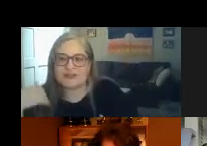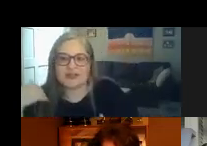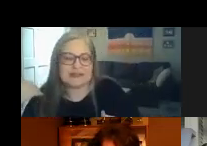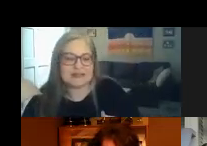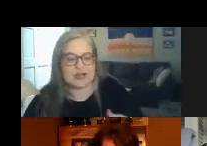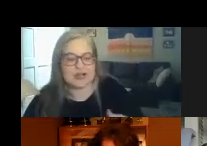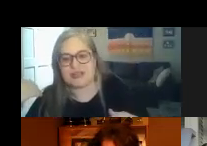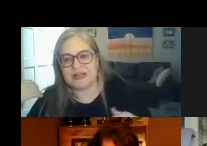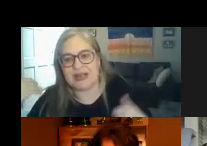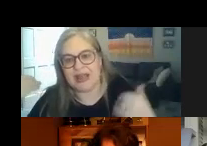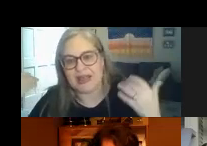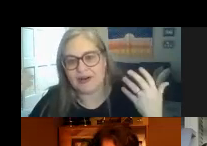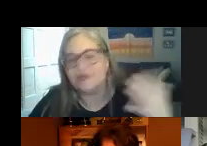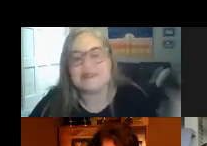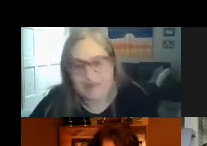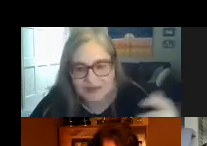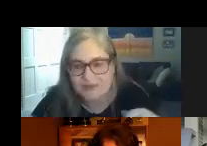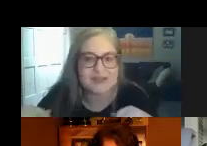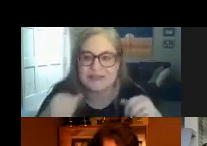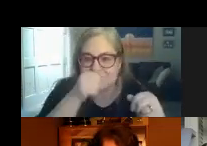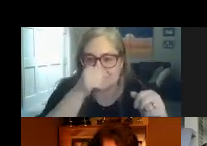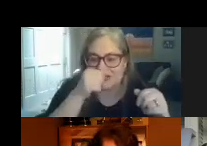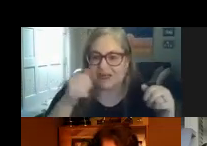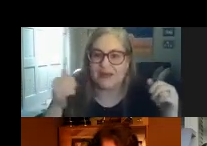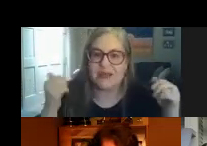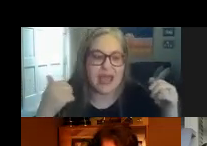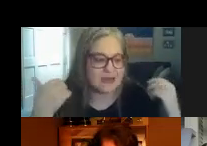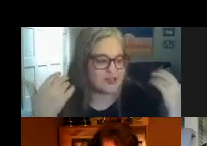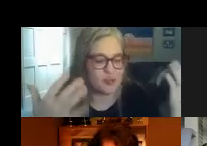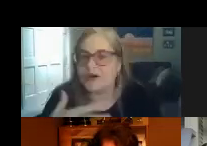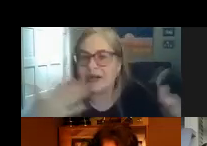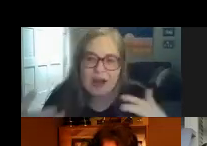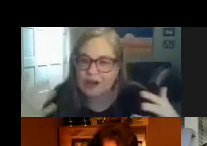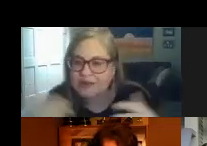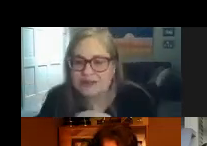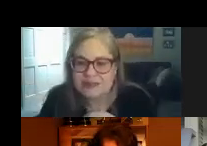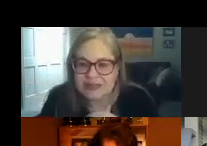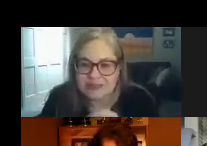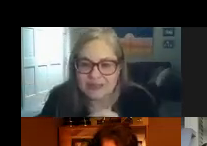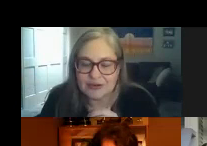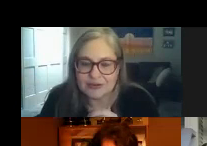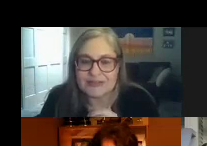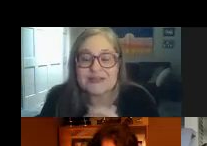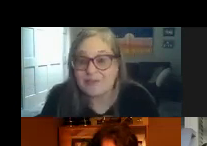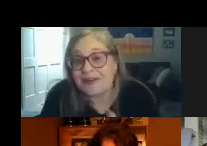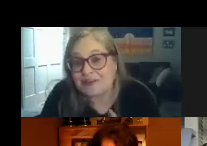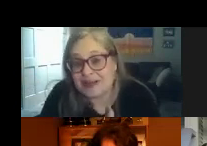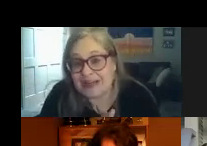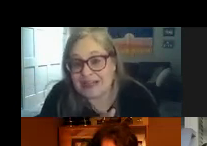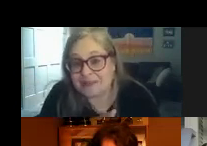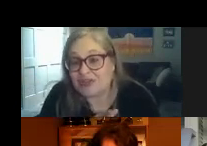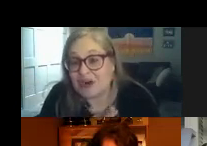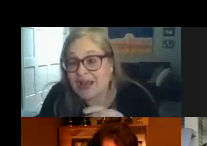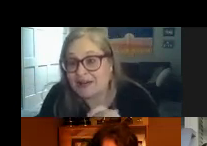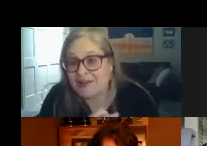to their specialized instruction and or receiving their specialized instruction and working on all these new skills and goals somebody should be